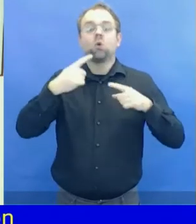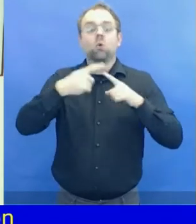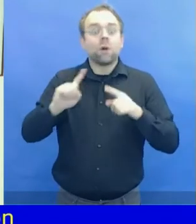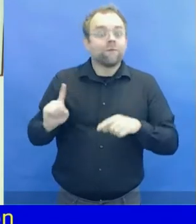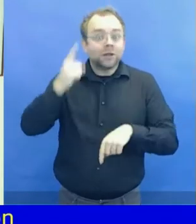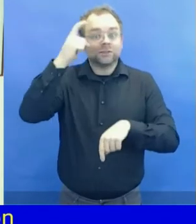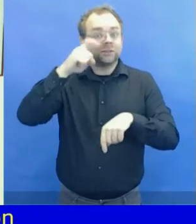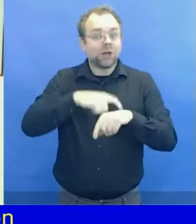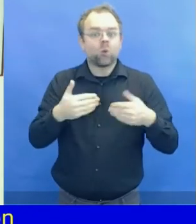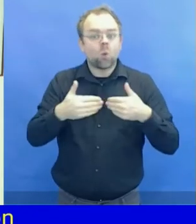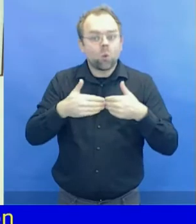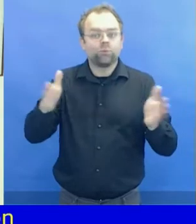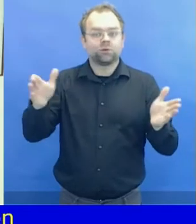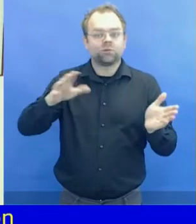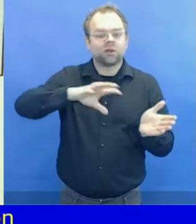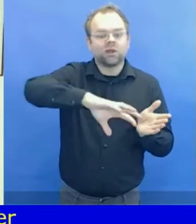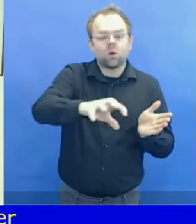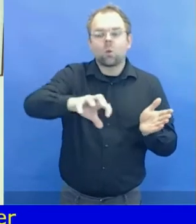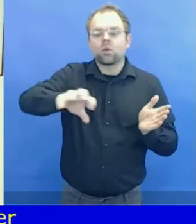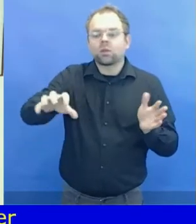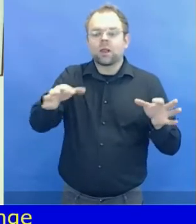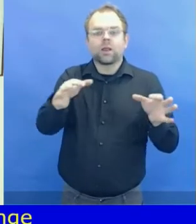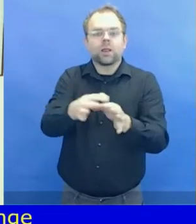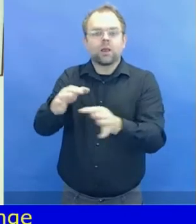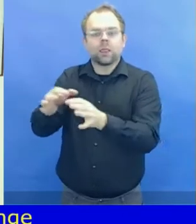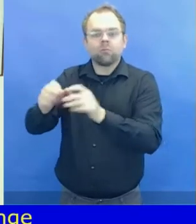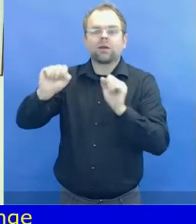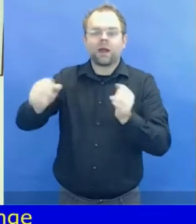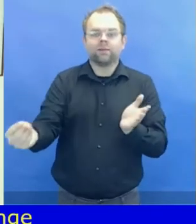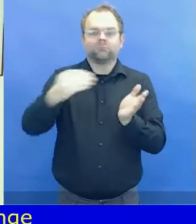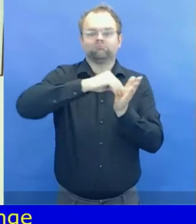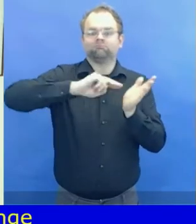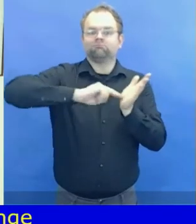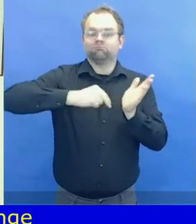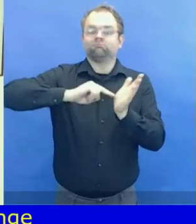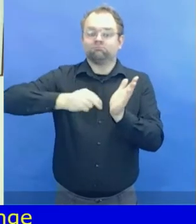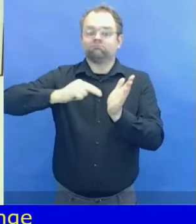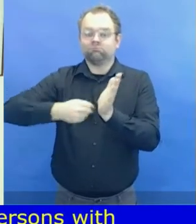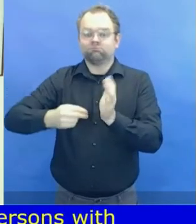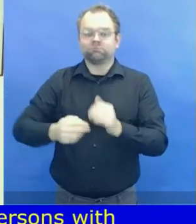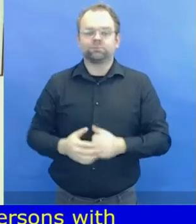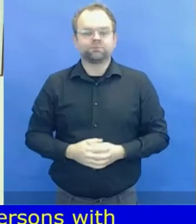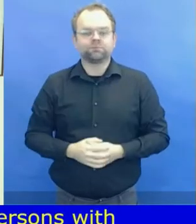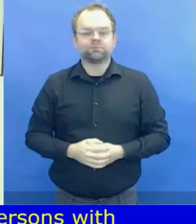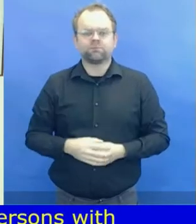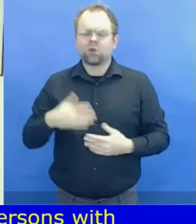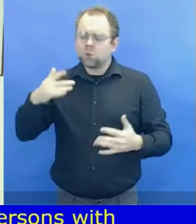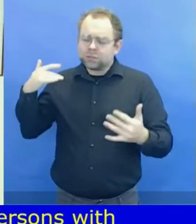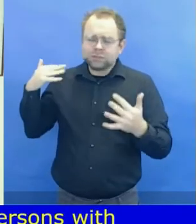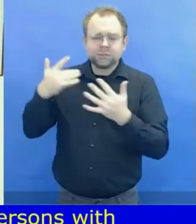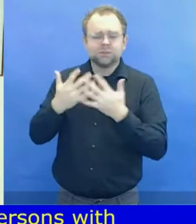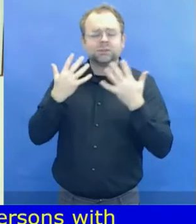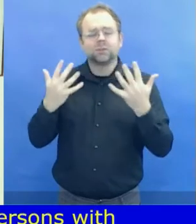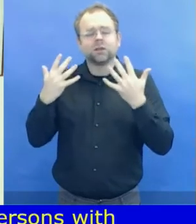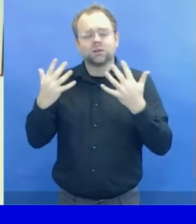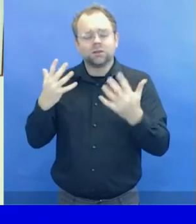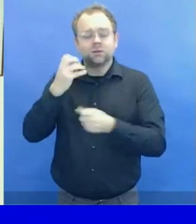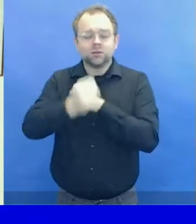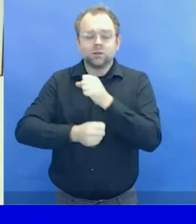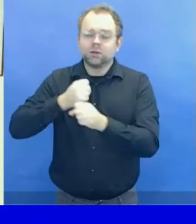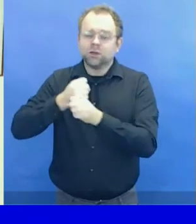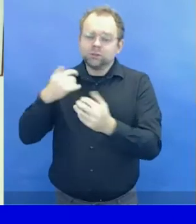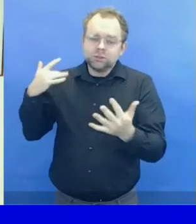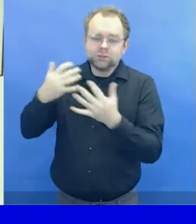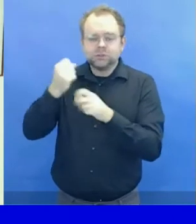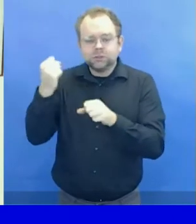Today, they have become true subjects of rights. They are able to demand that their rights be upheld and take decisions on their lives